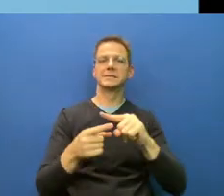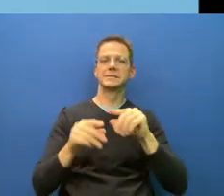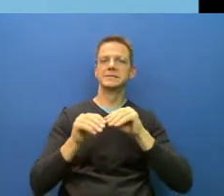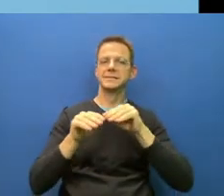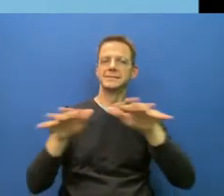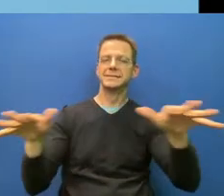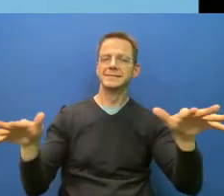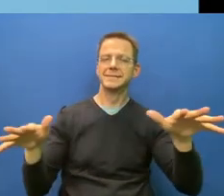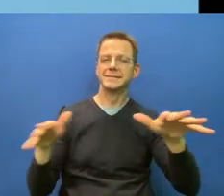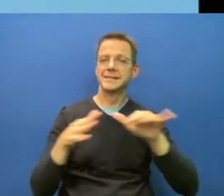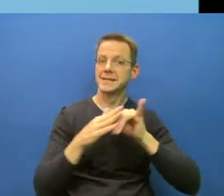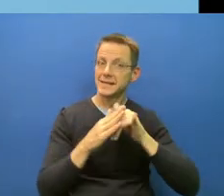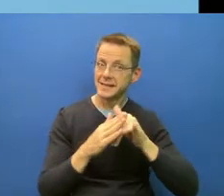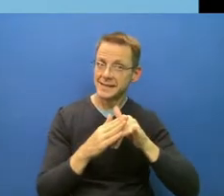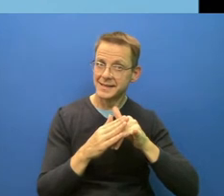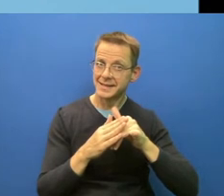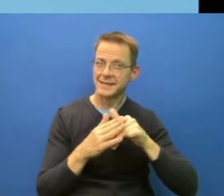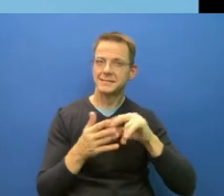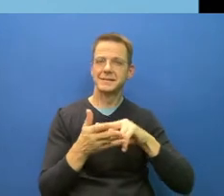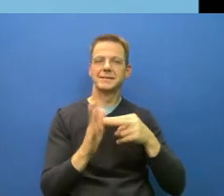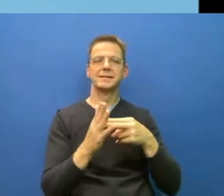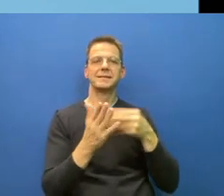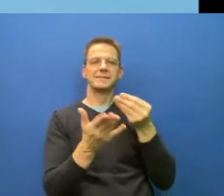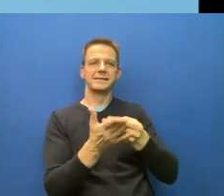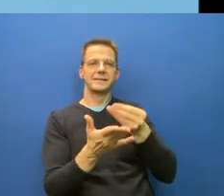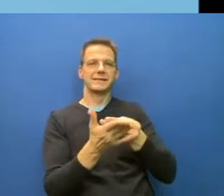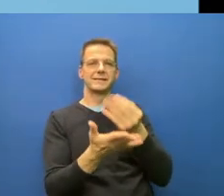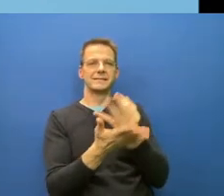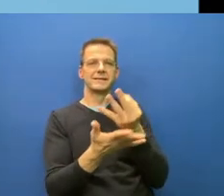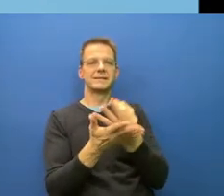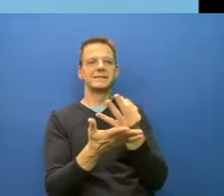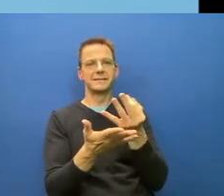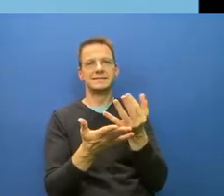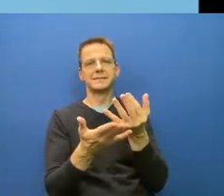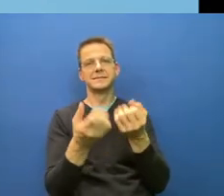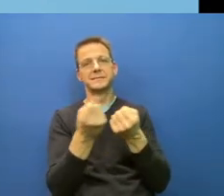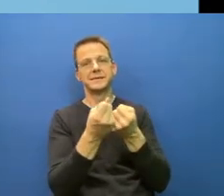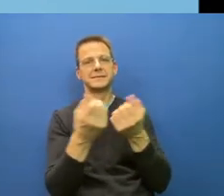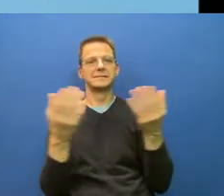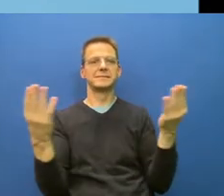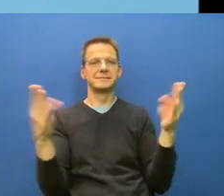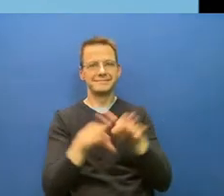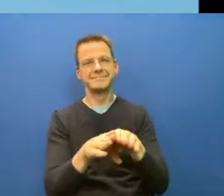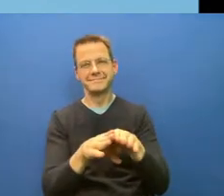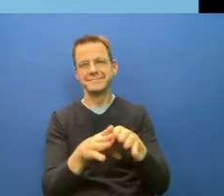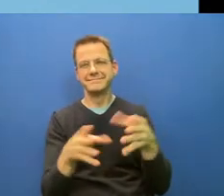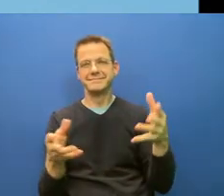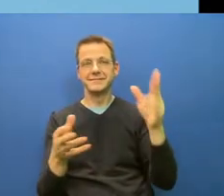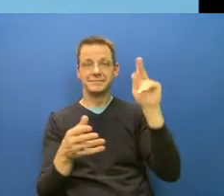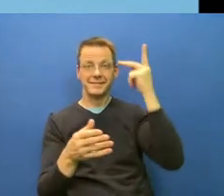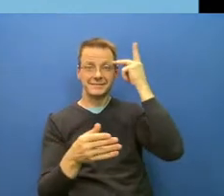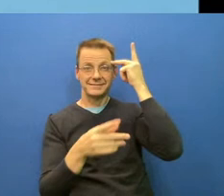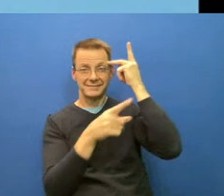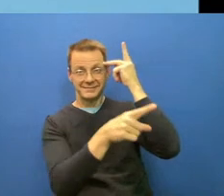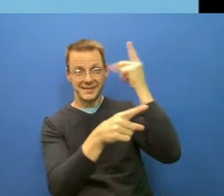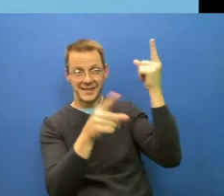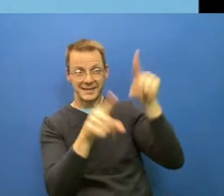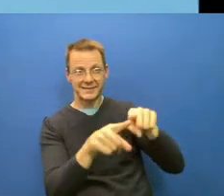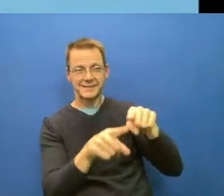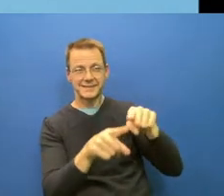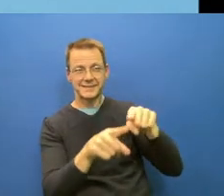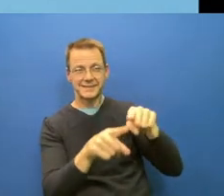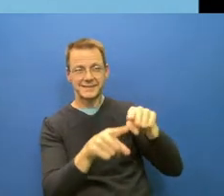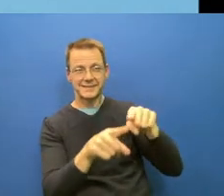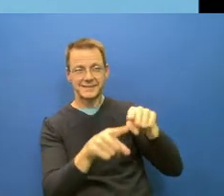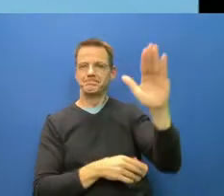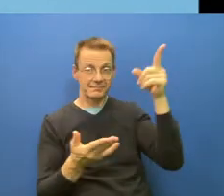politicians would do that and would like to financially support people for staying home. Gathering,